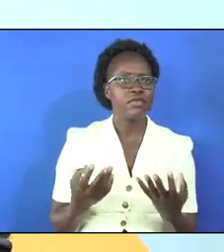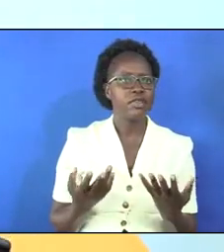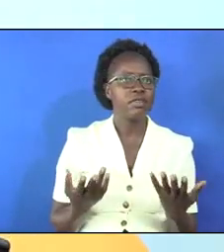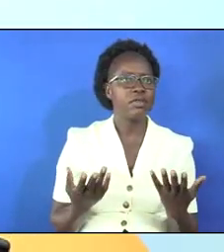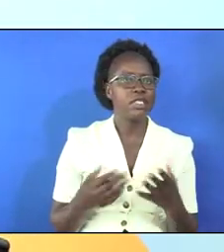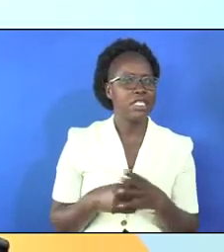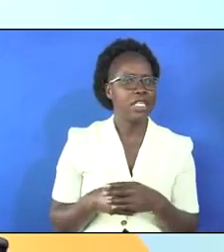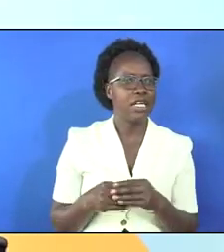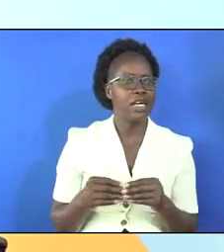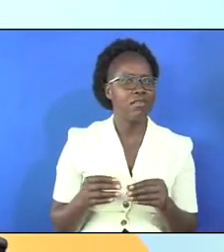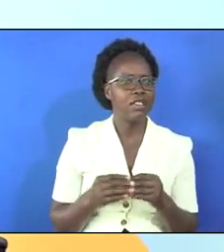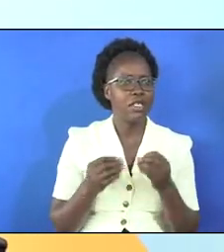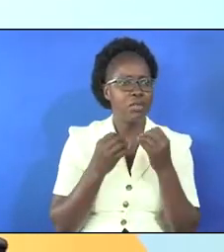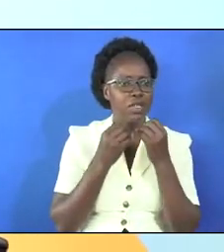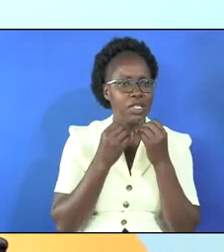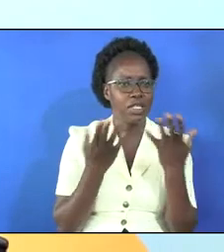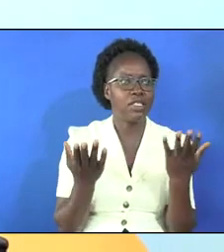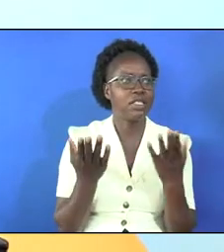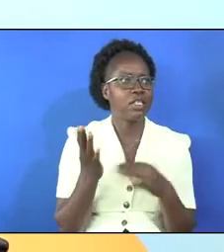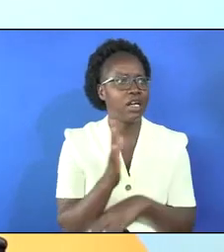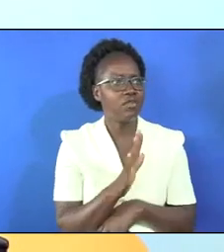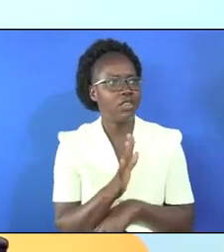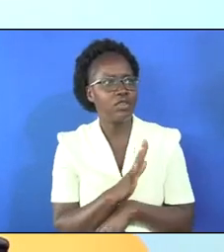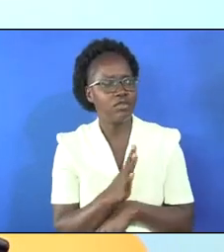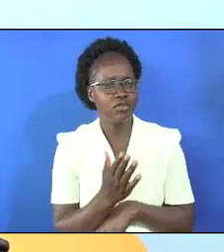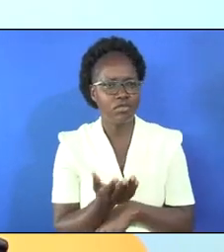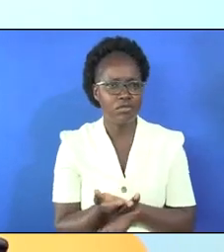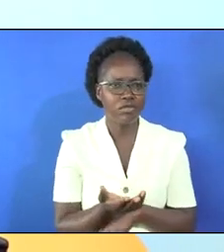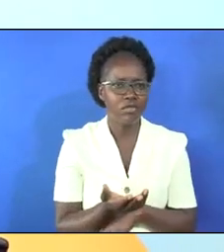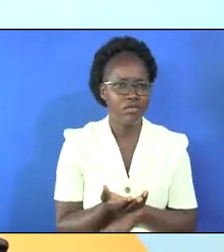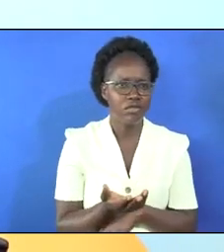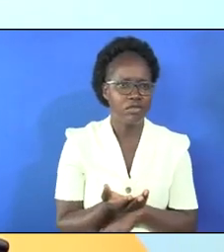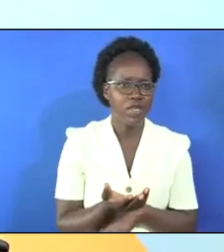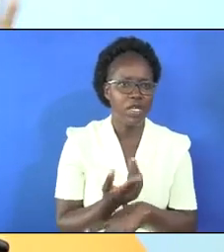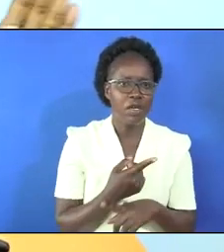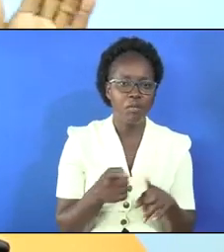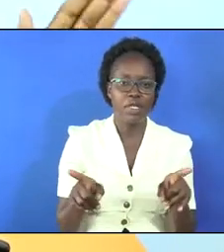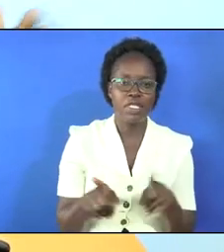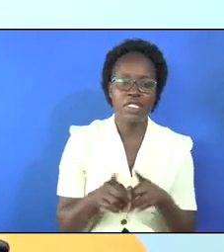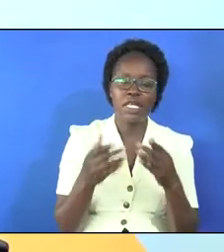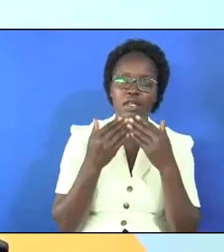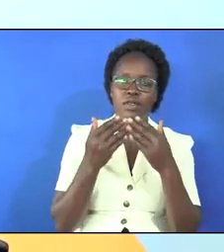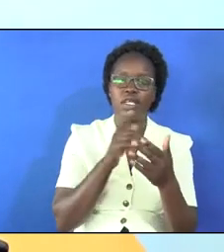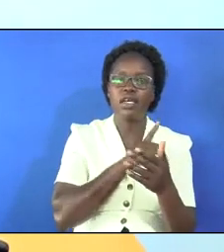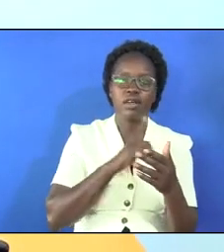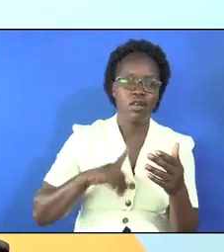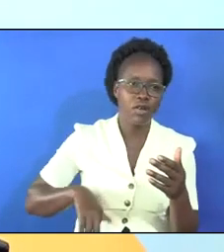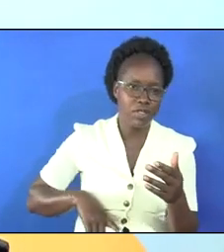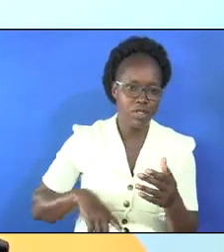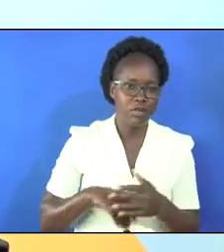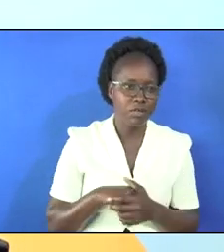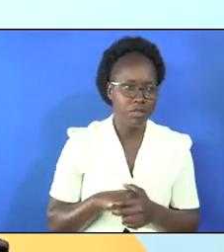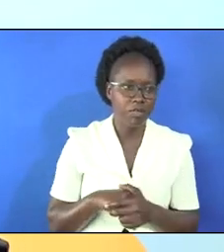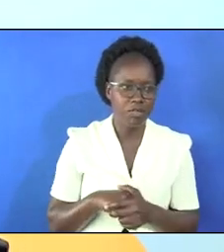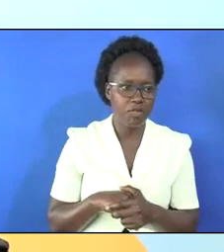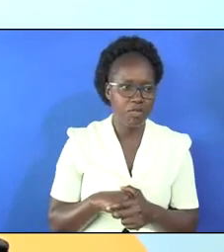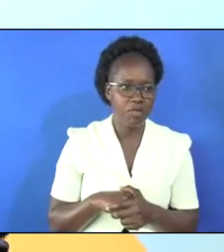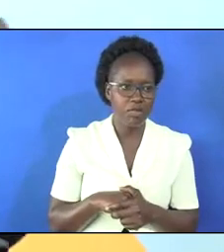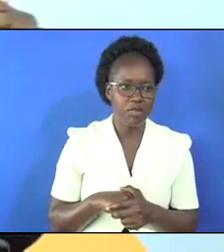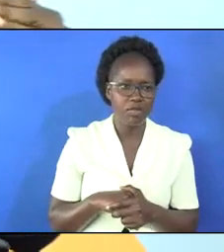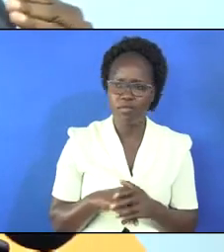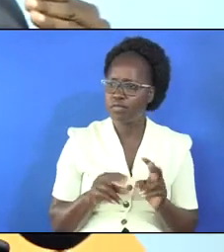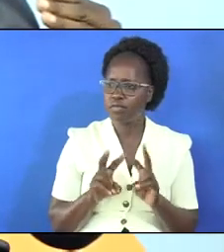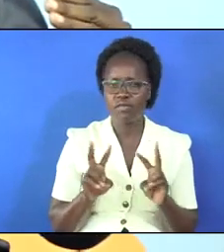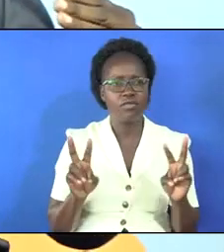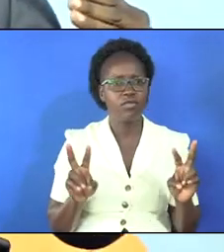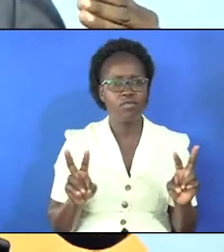feeling very comfortable this afternoon but we still thank the Lord you